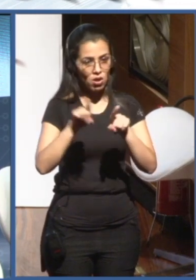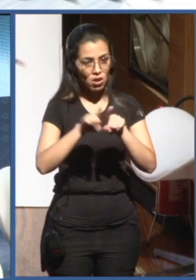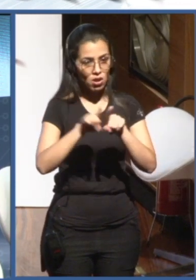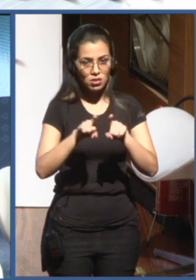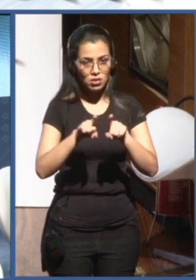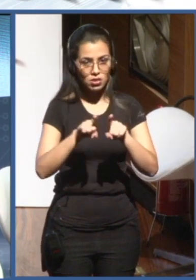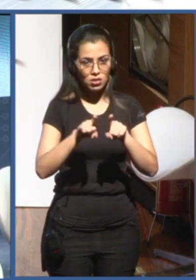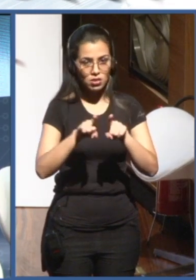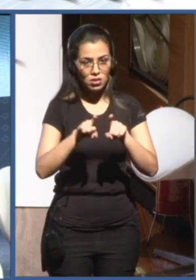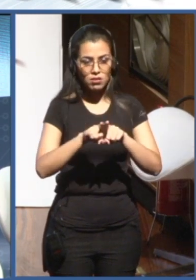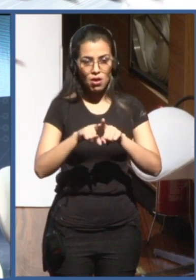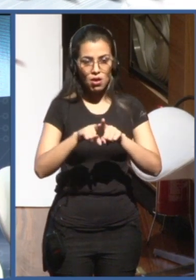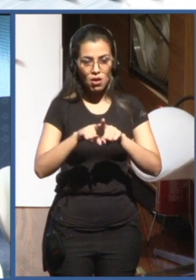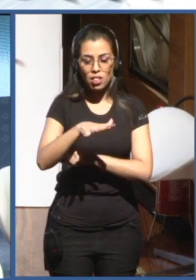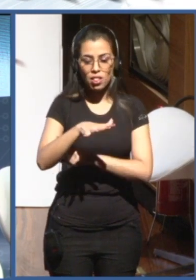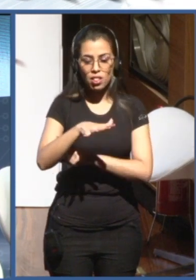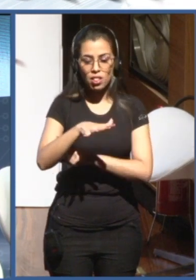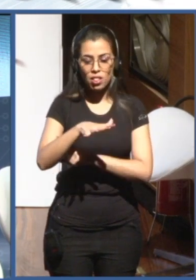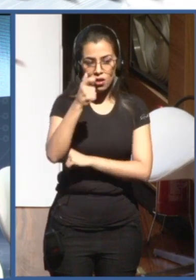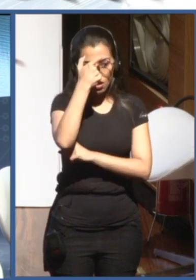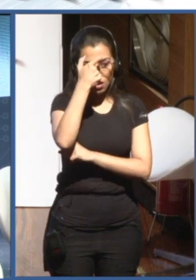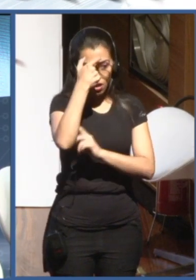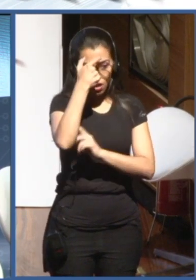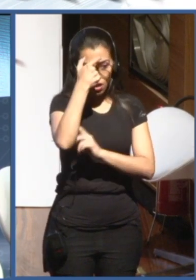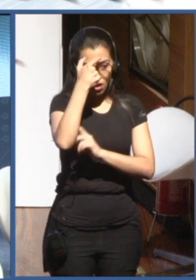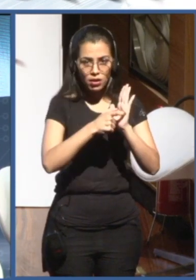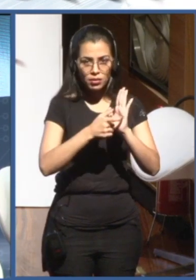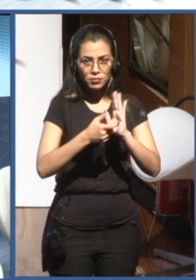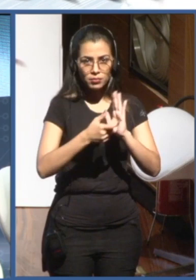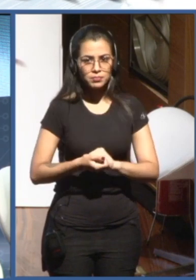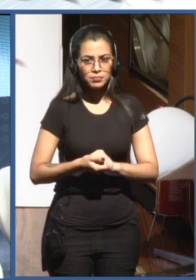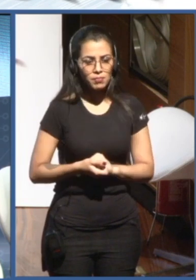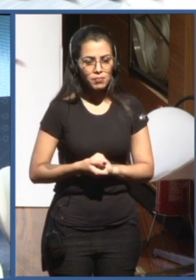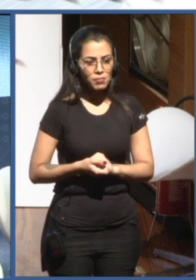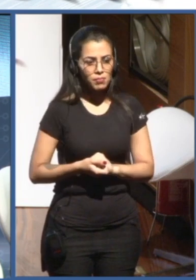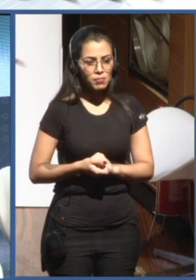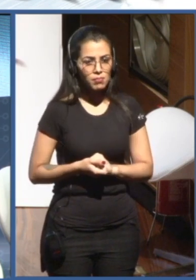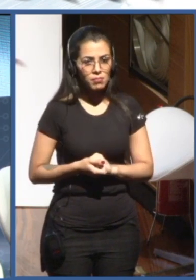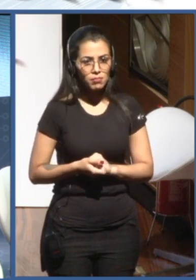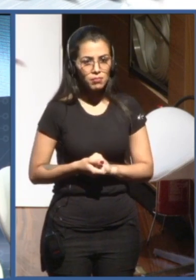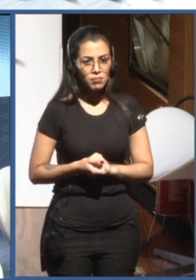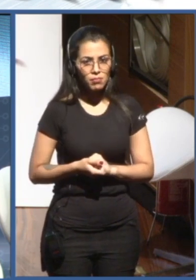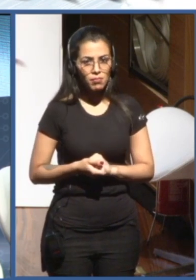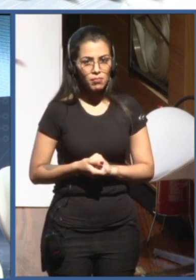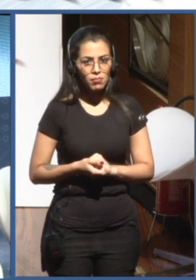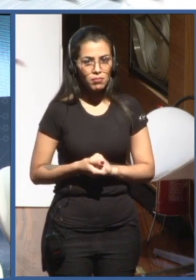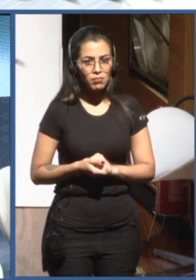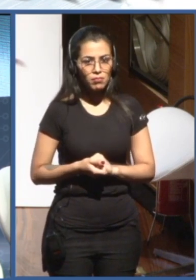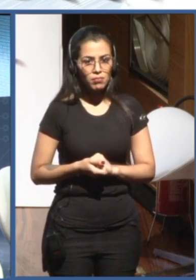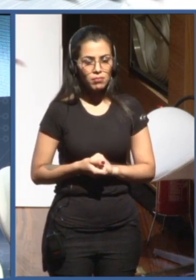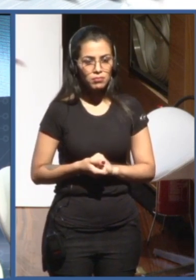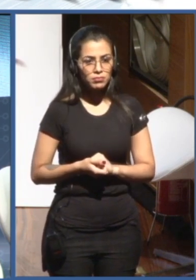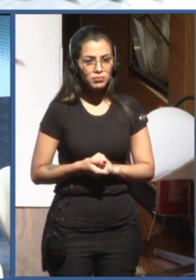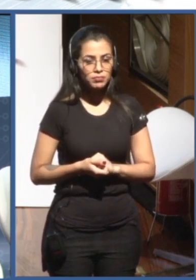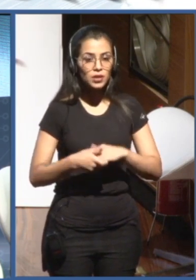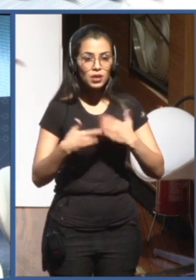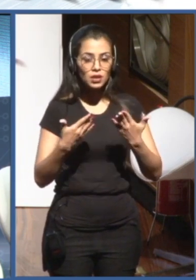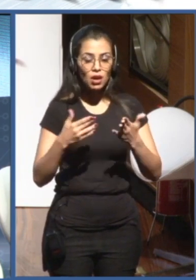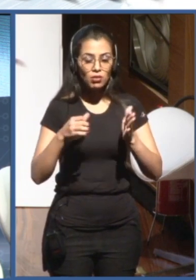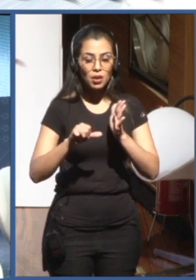on AI be ensured between relevant international and regional bodies, so that we are not reinventing the wheel,